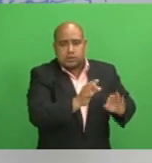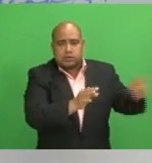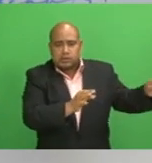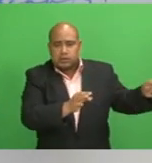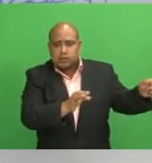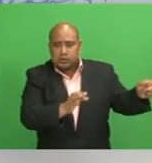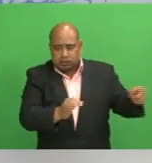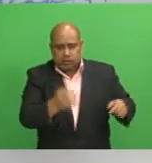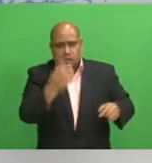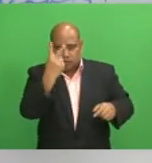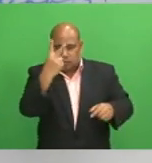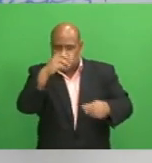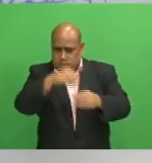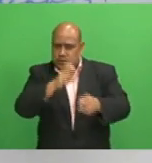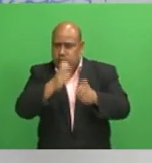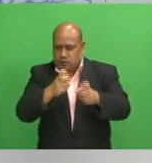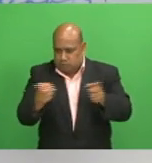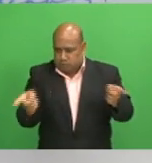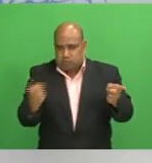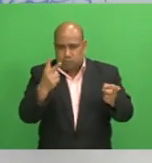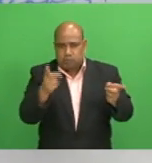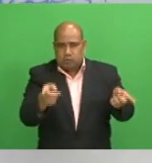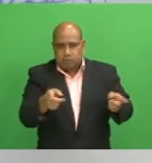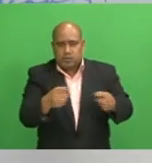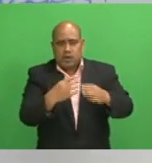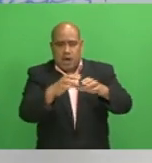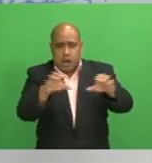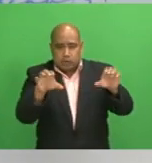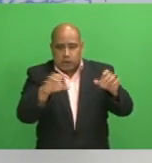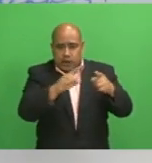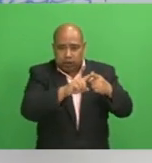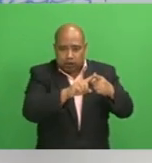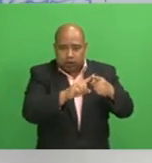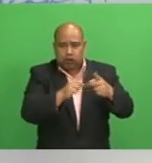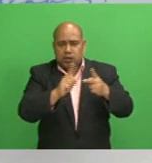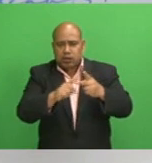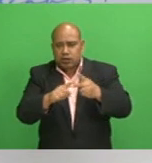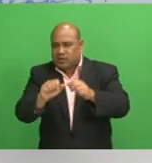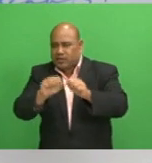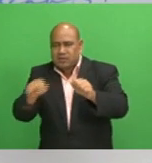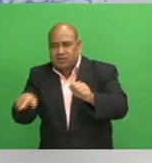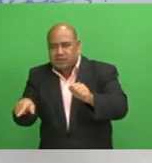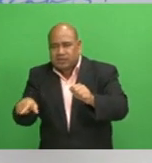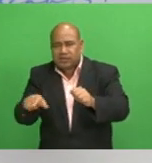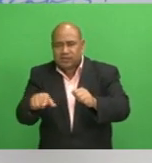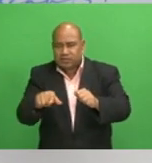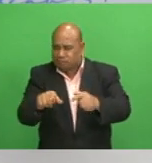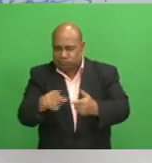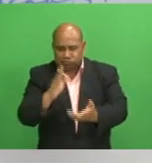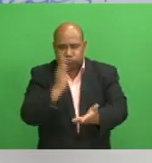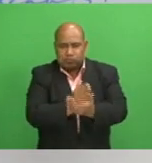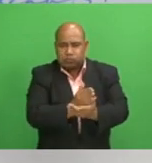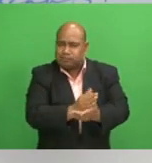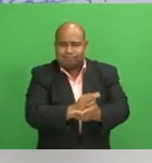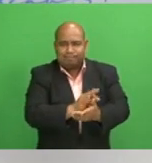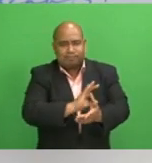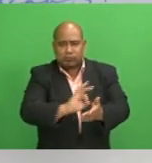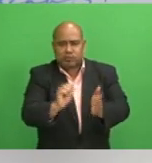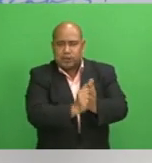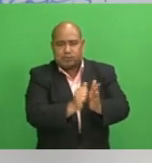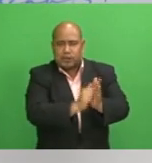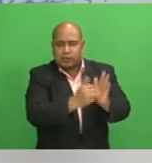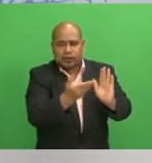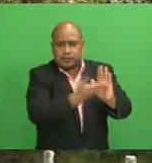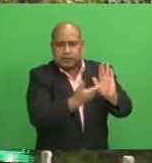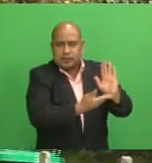council staff, they were not proactive. They were not really making any effort to collect